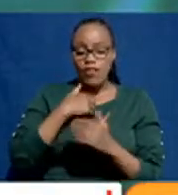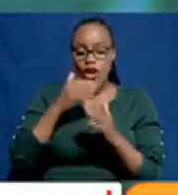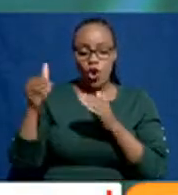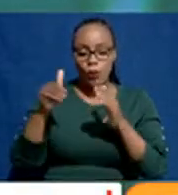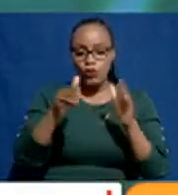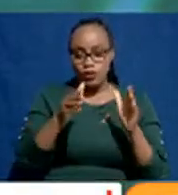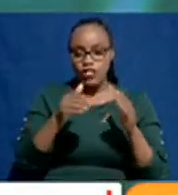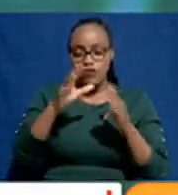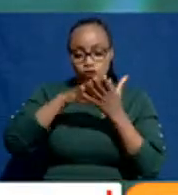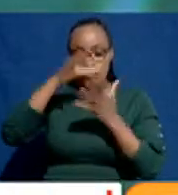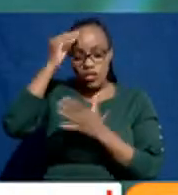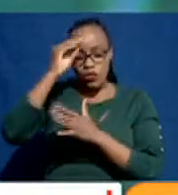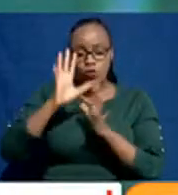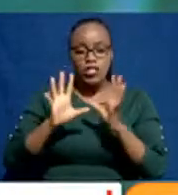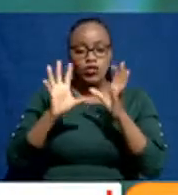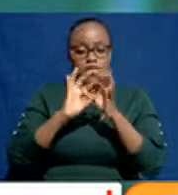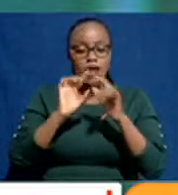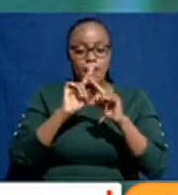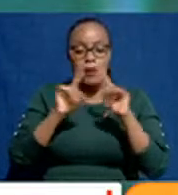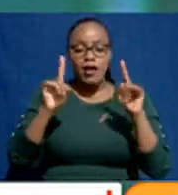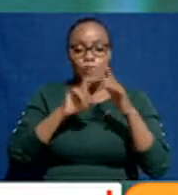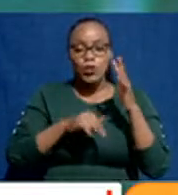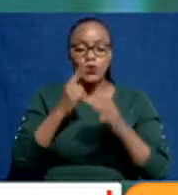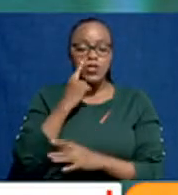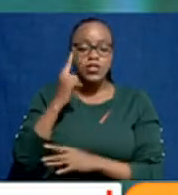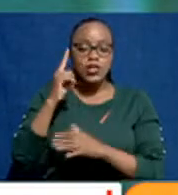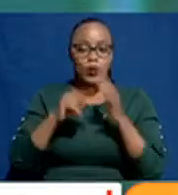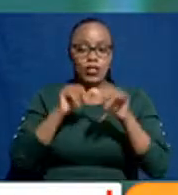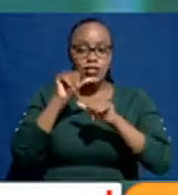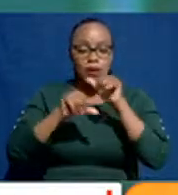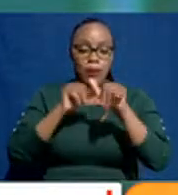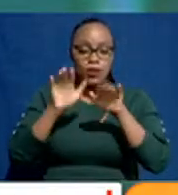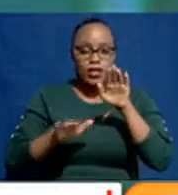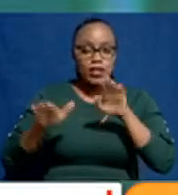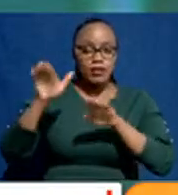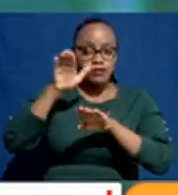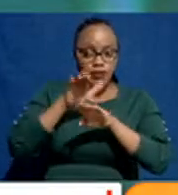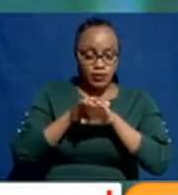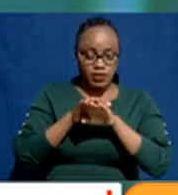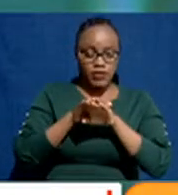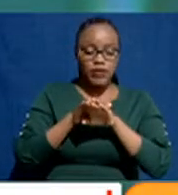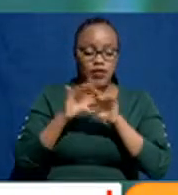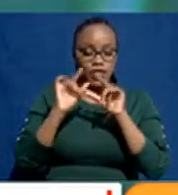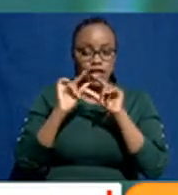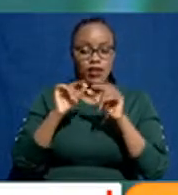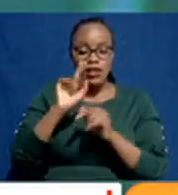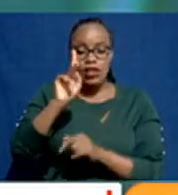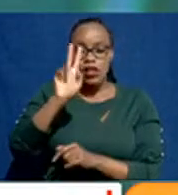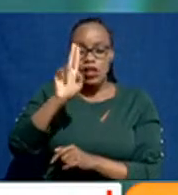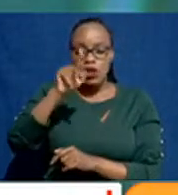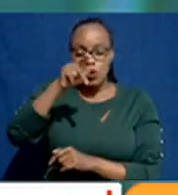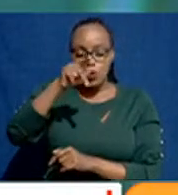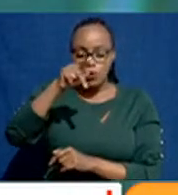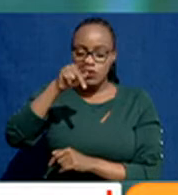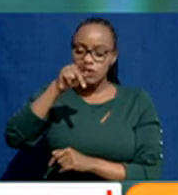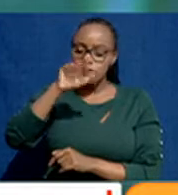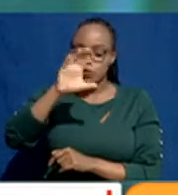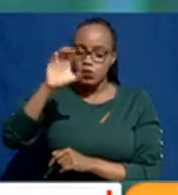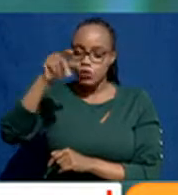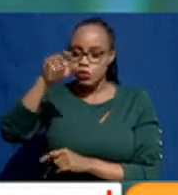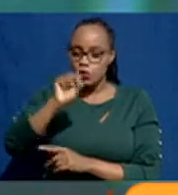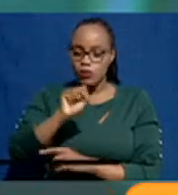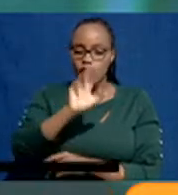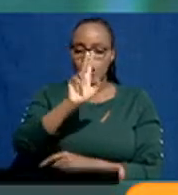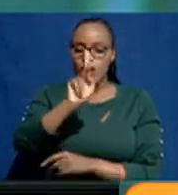students to come, but what we have seen here, Sam, is about the placement by COOPs. And those placements, the